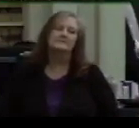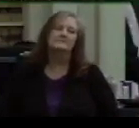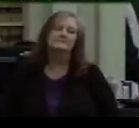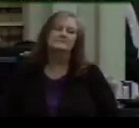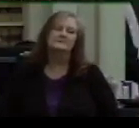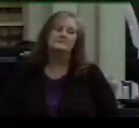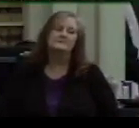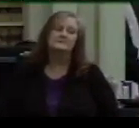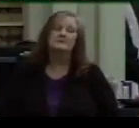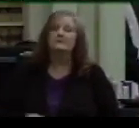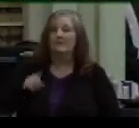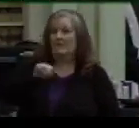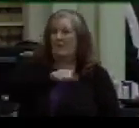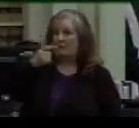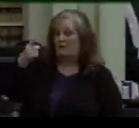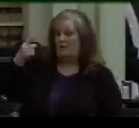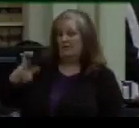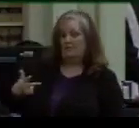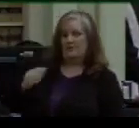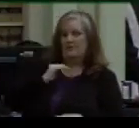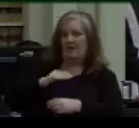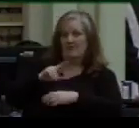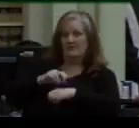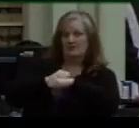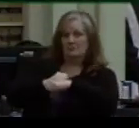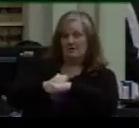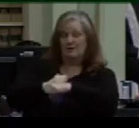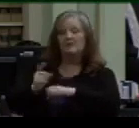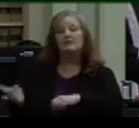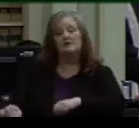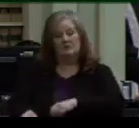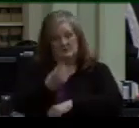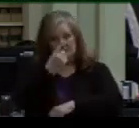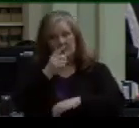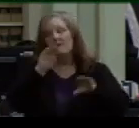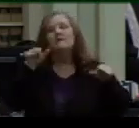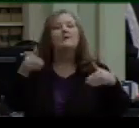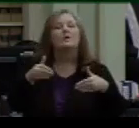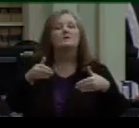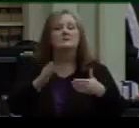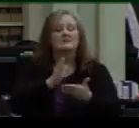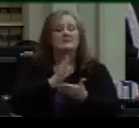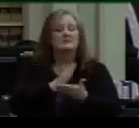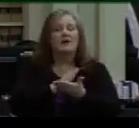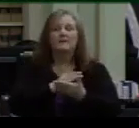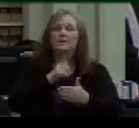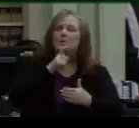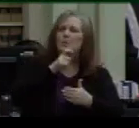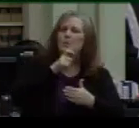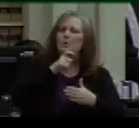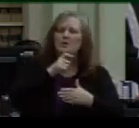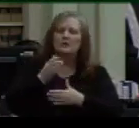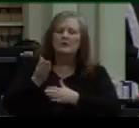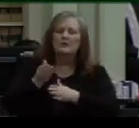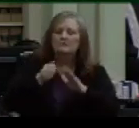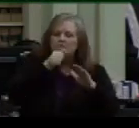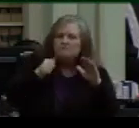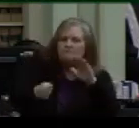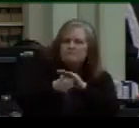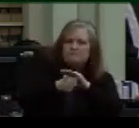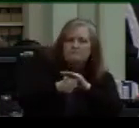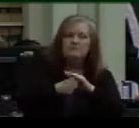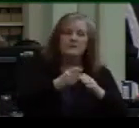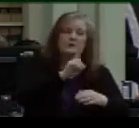And the remaining third of our guard we've directed to focus on stopping criminals smuggling drugs and guns through